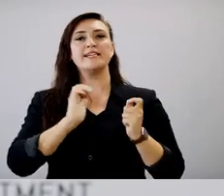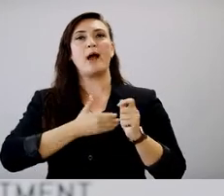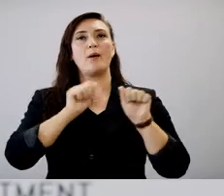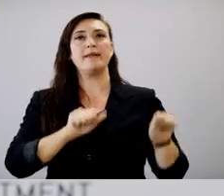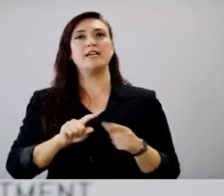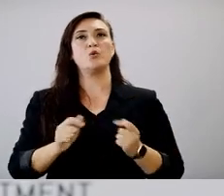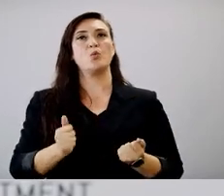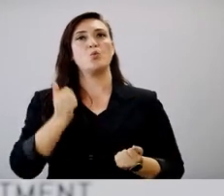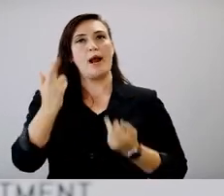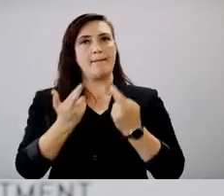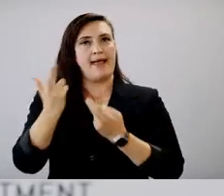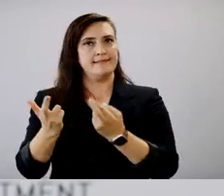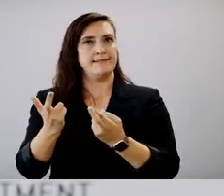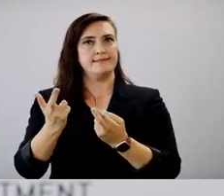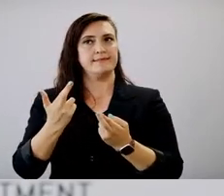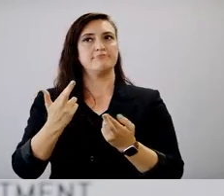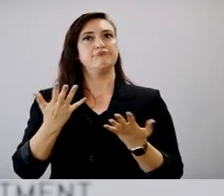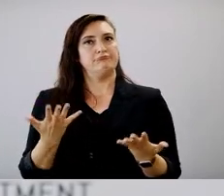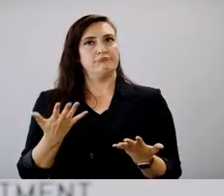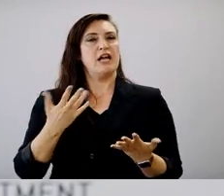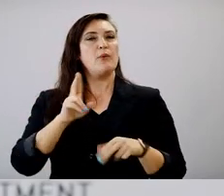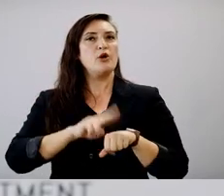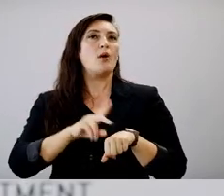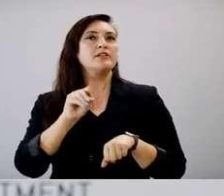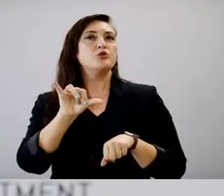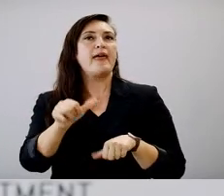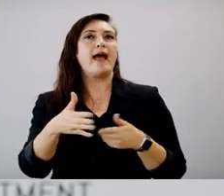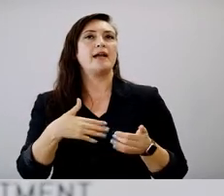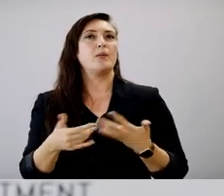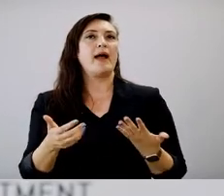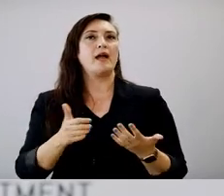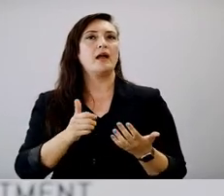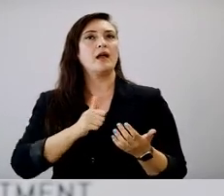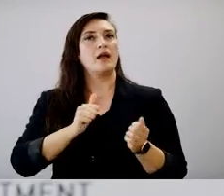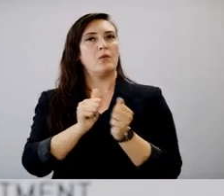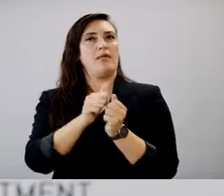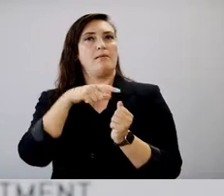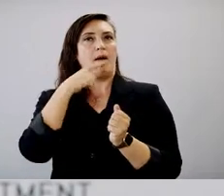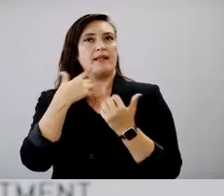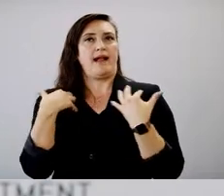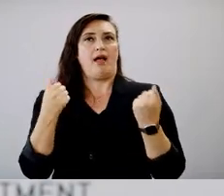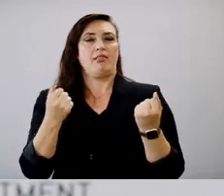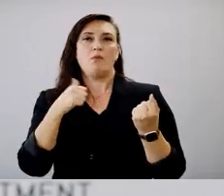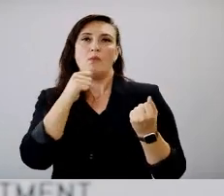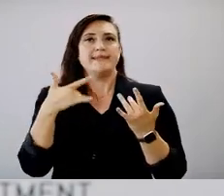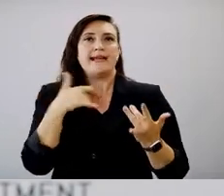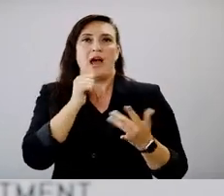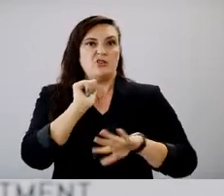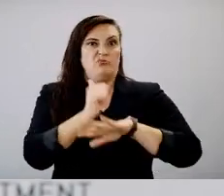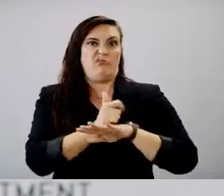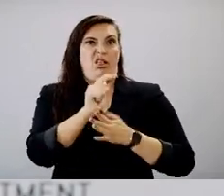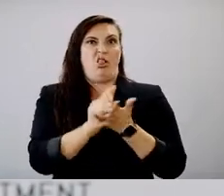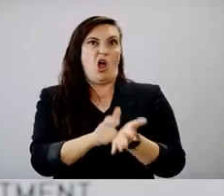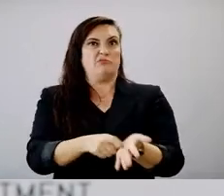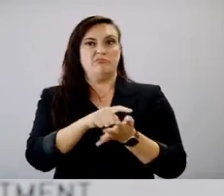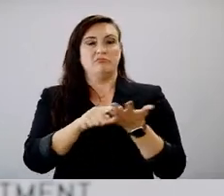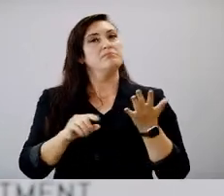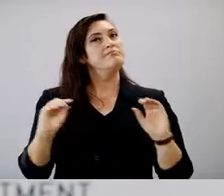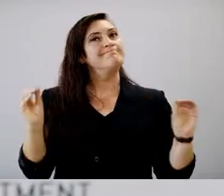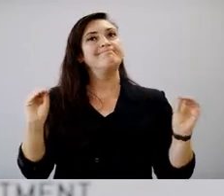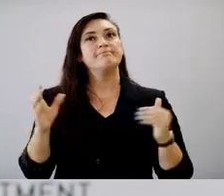make recommendation and guidance, which is normally what we do in public health. Um, and so, you know, I,